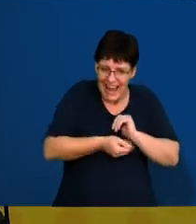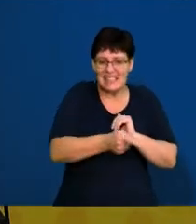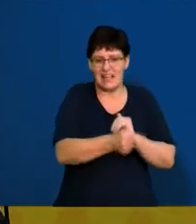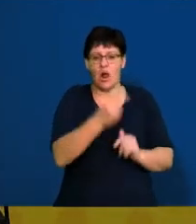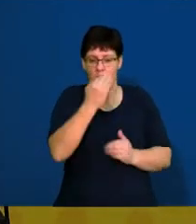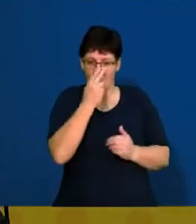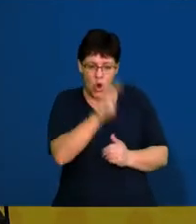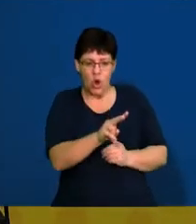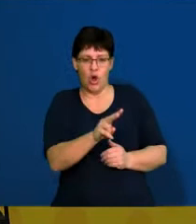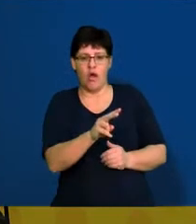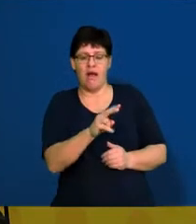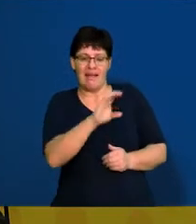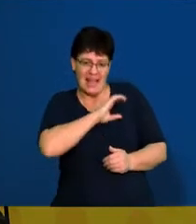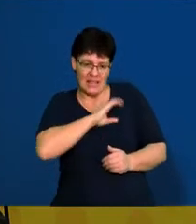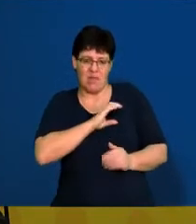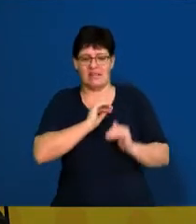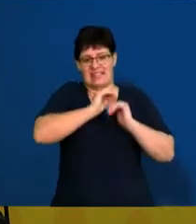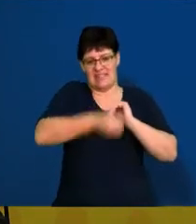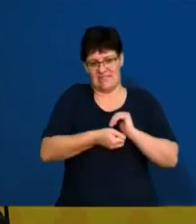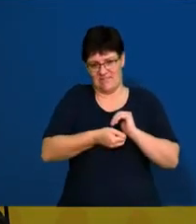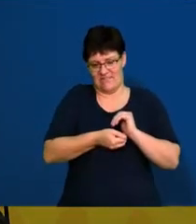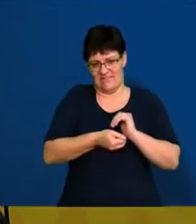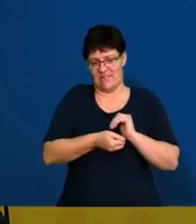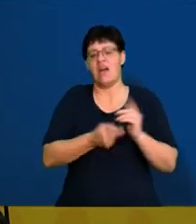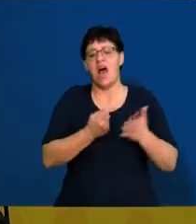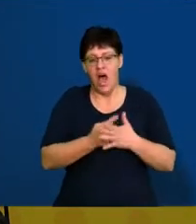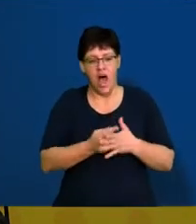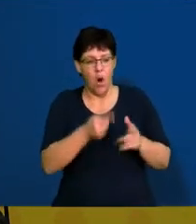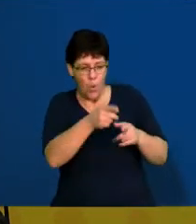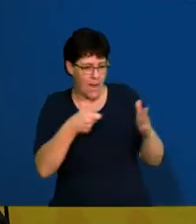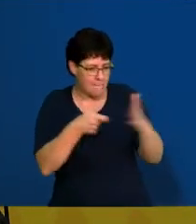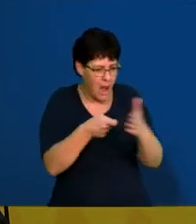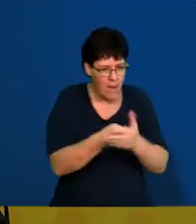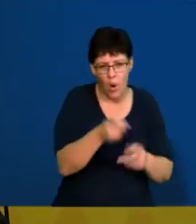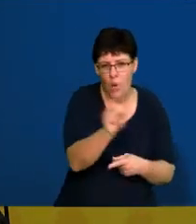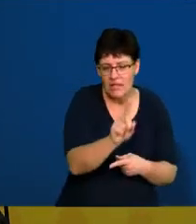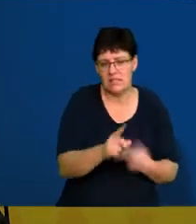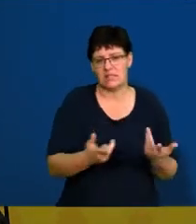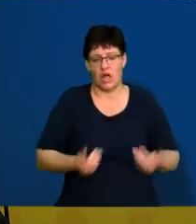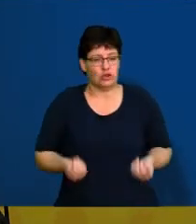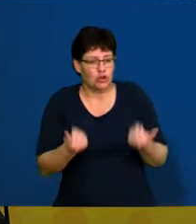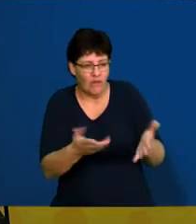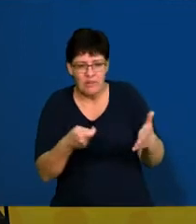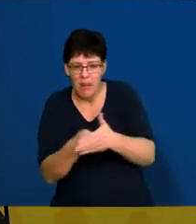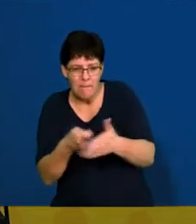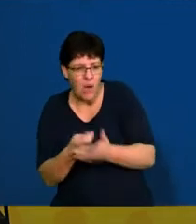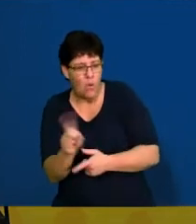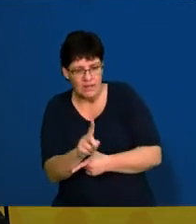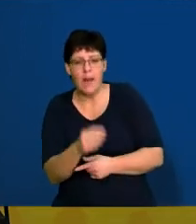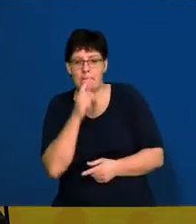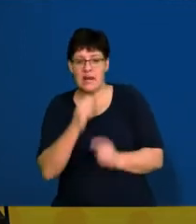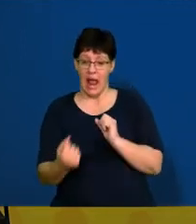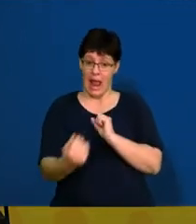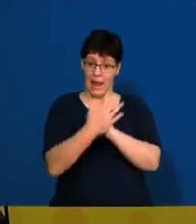at our safety so that we know what goods and services we are buying and that don't have a negative